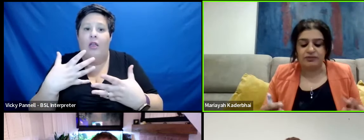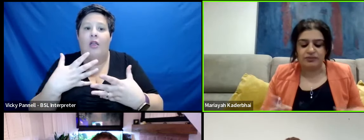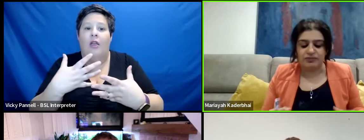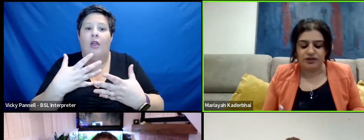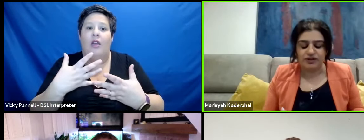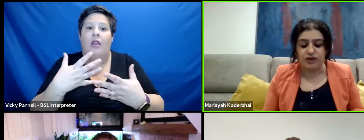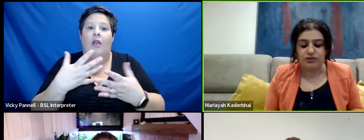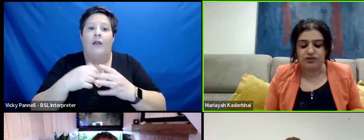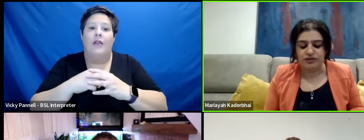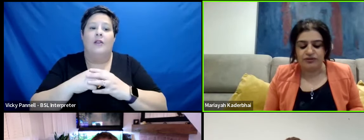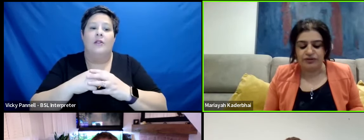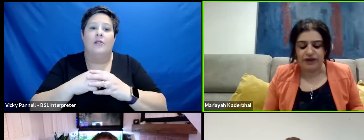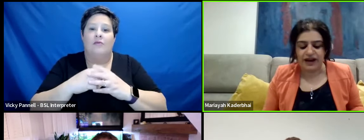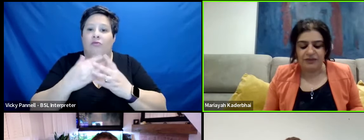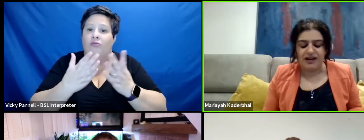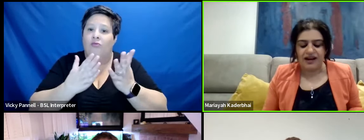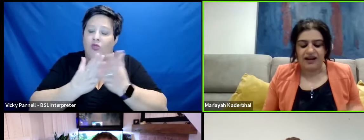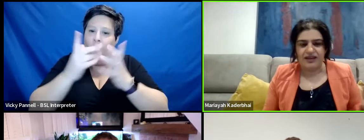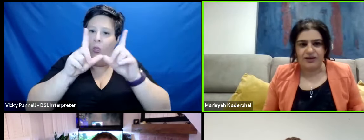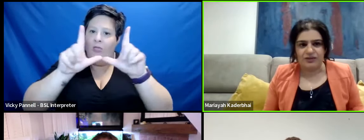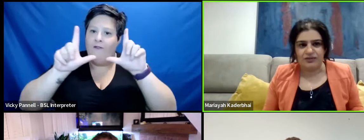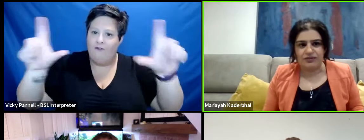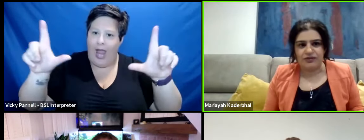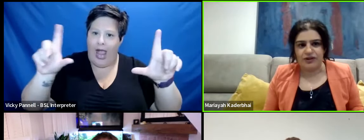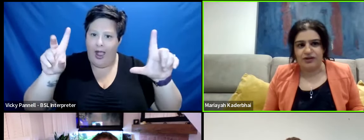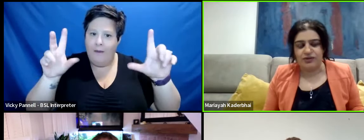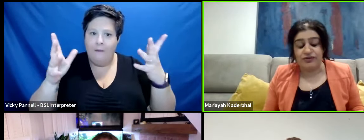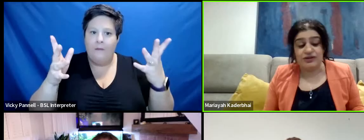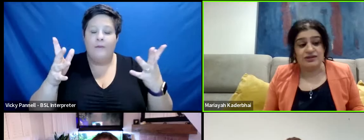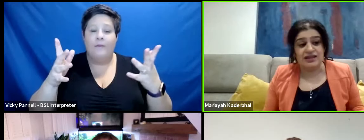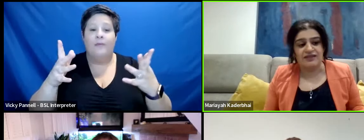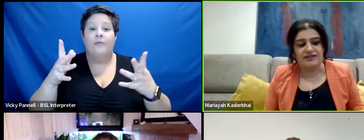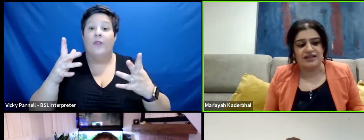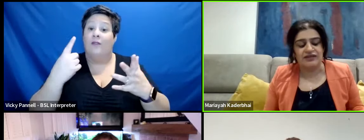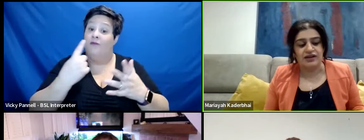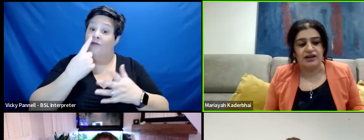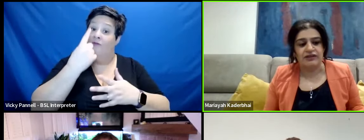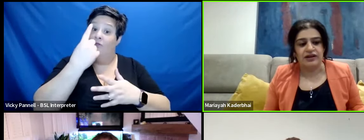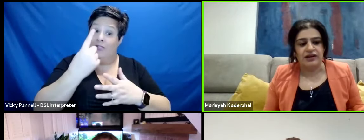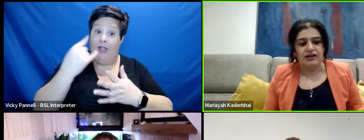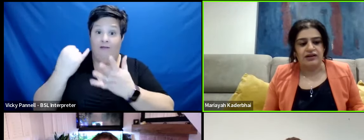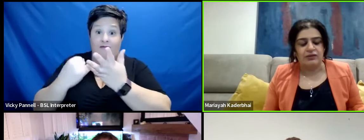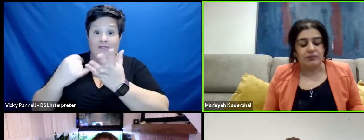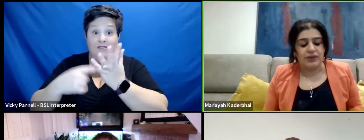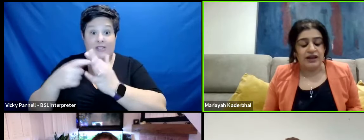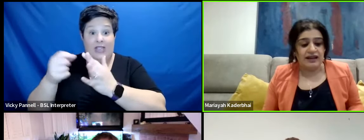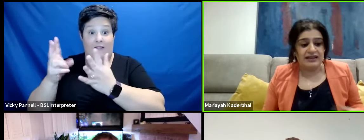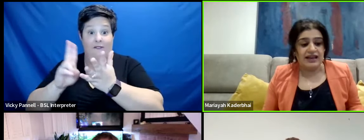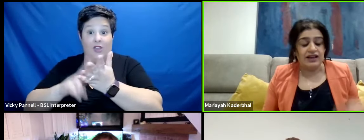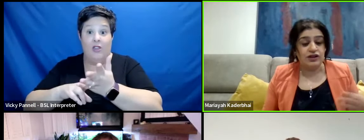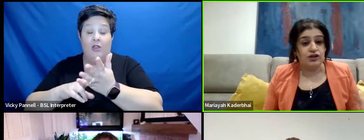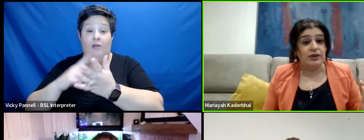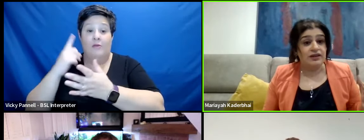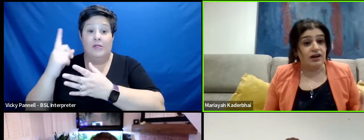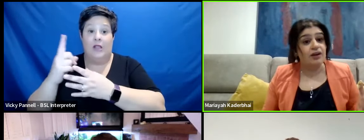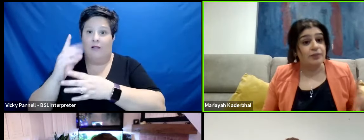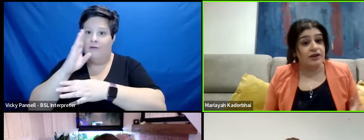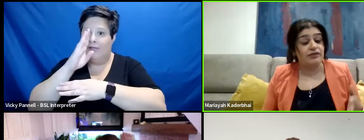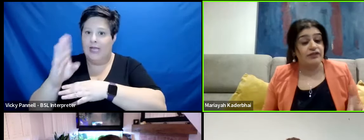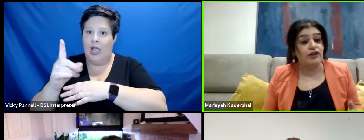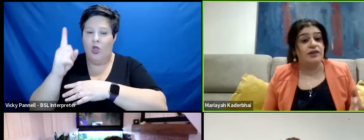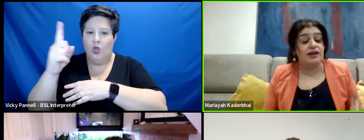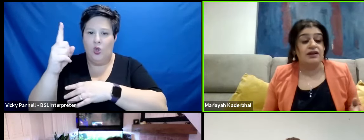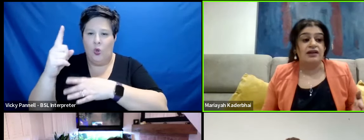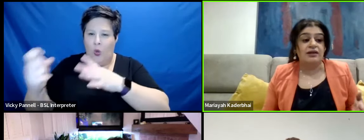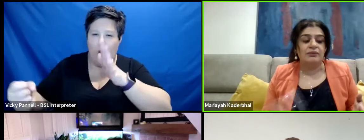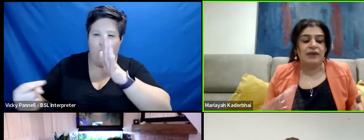shown through the frame. And then for you, for yourself, Stephen, kind of being that, taking you, being the heartbeat